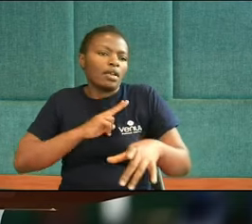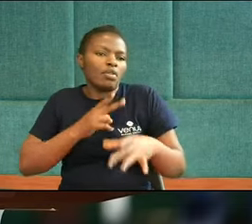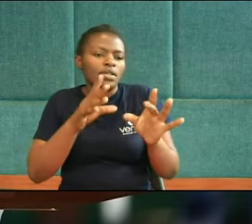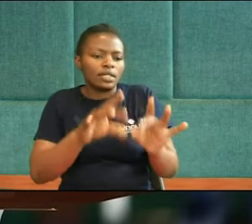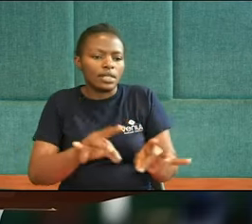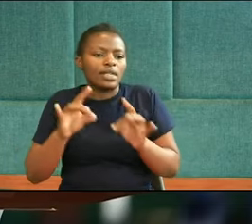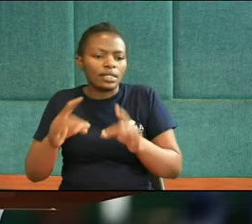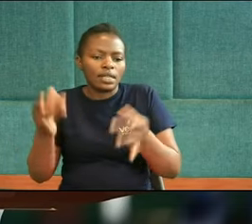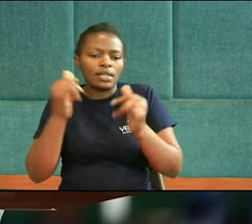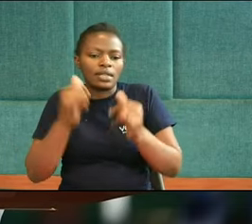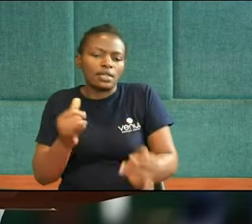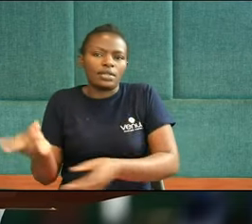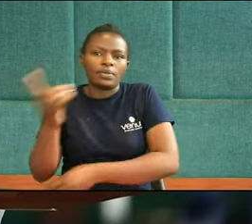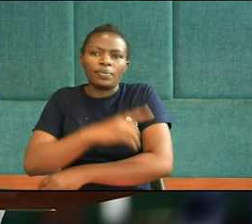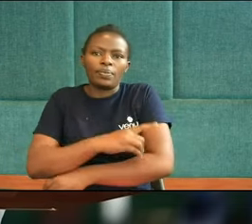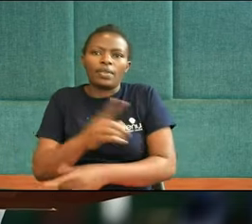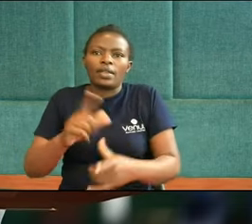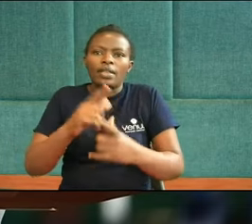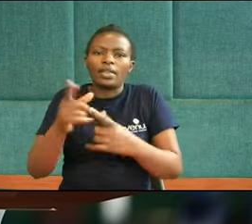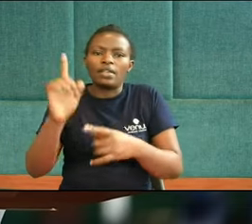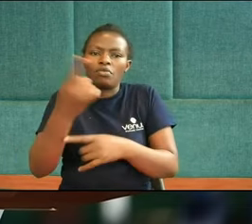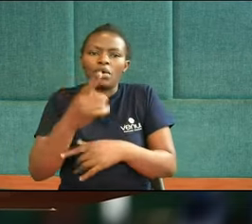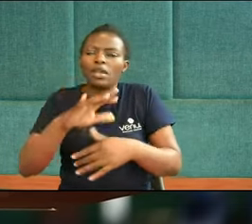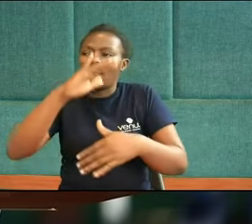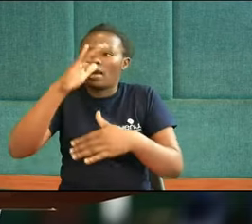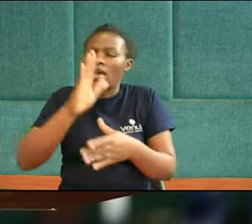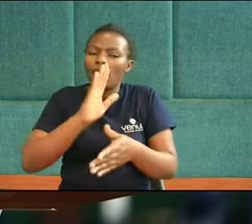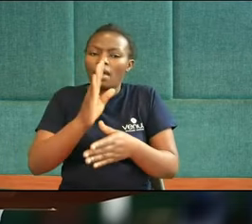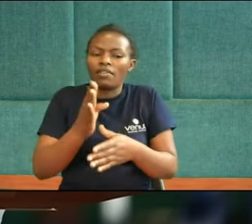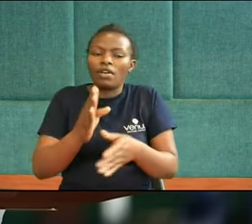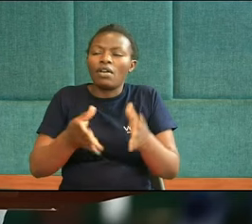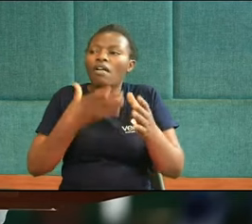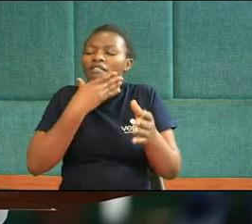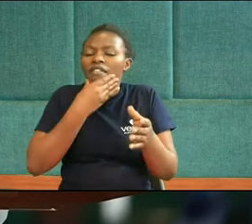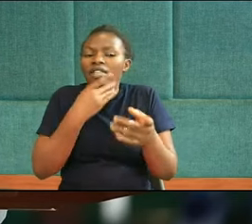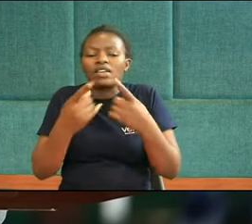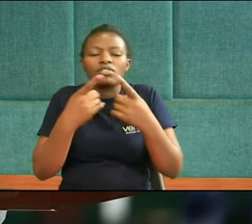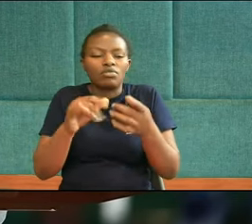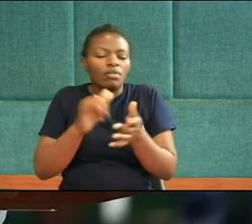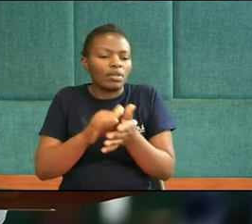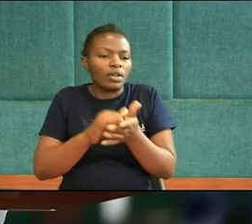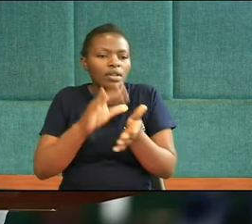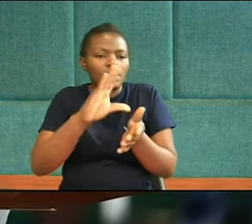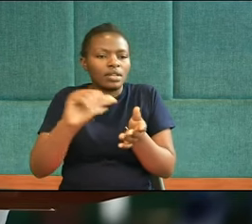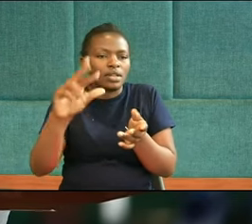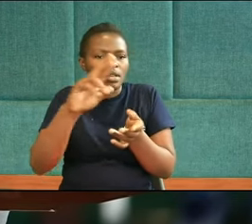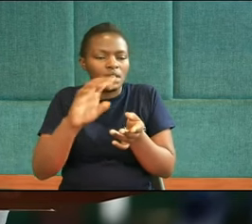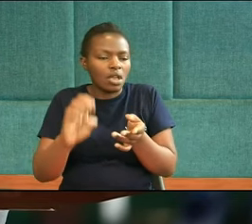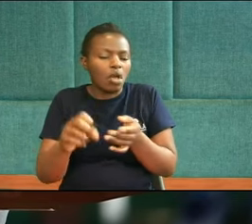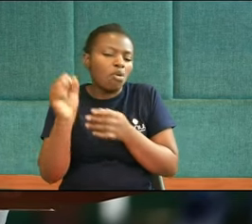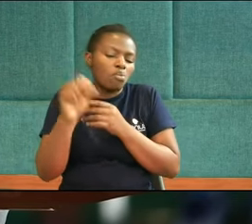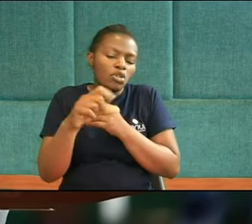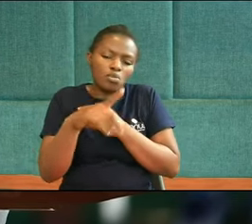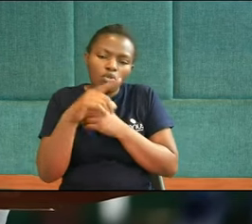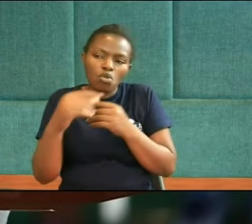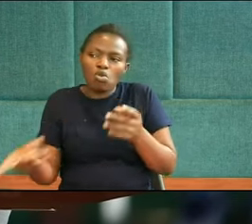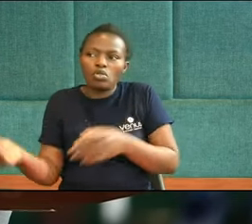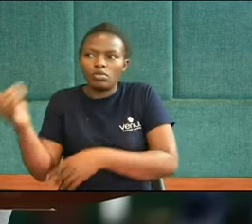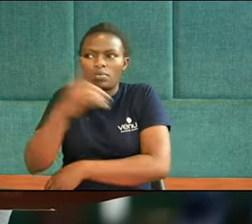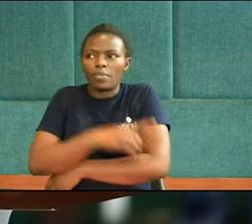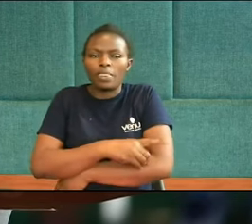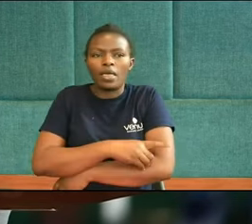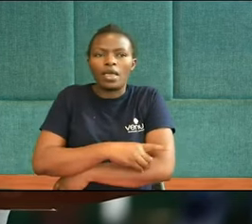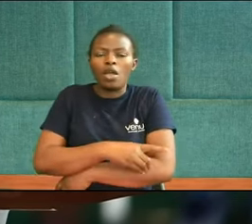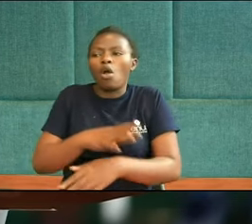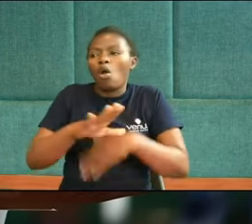school. Then one afternoon, Father told Kia, you can go to school. The public school had agreed to allow